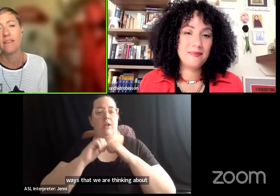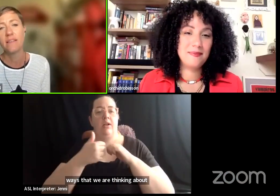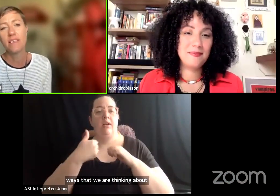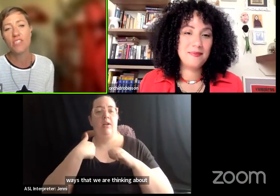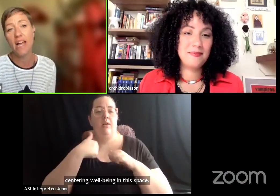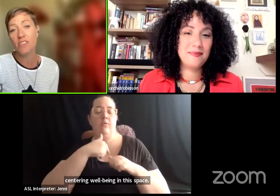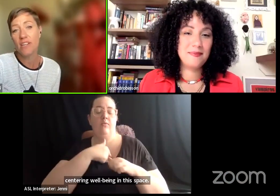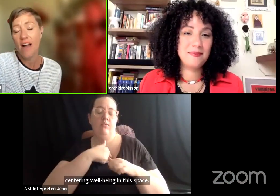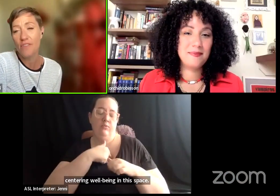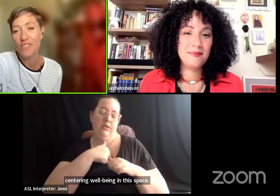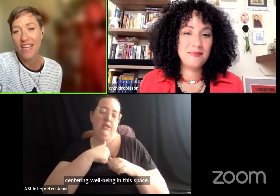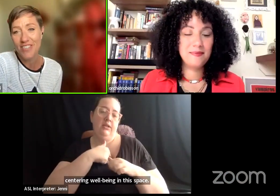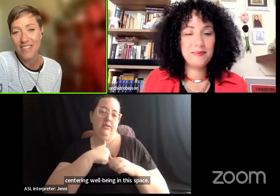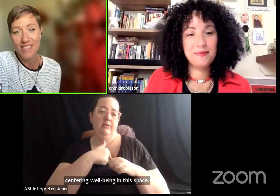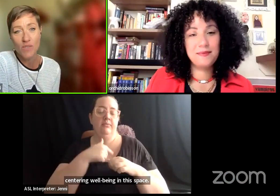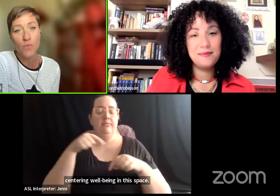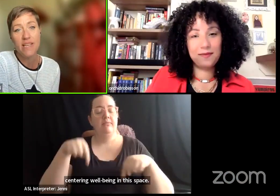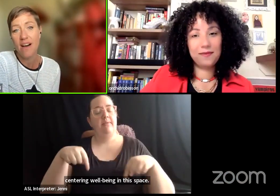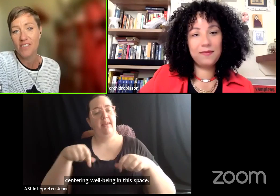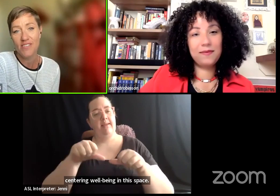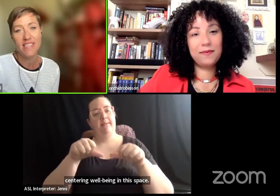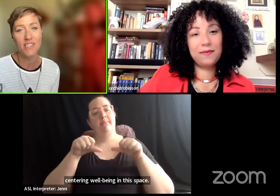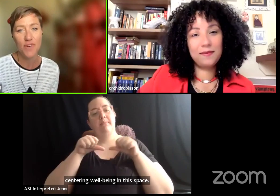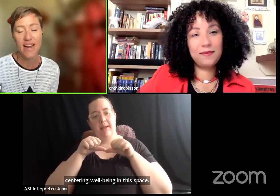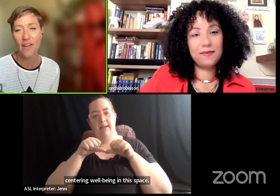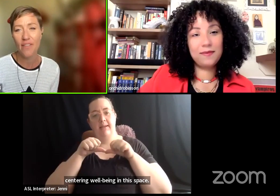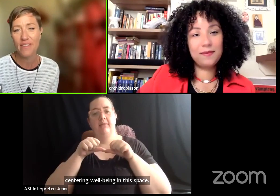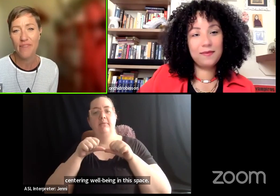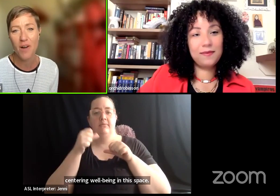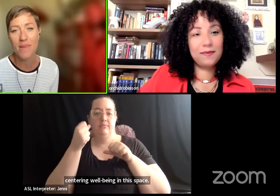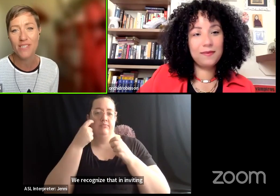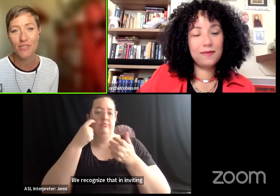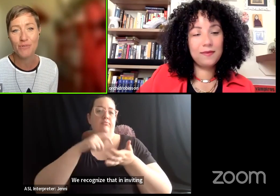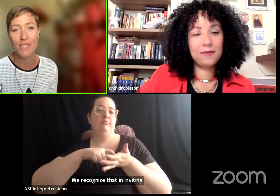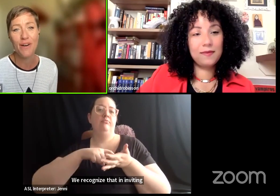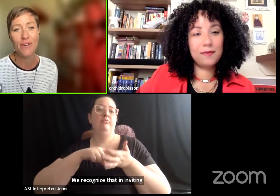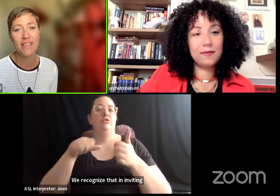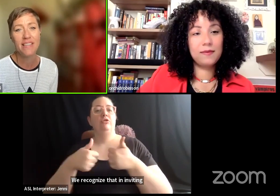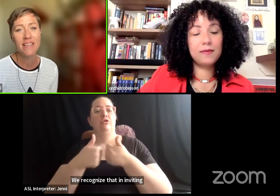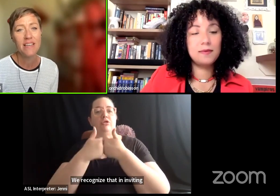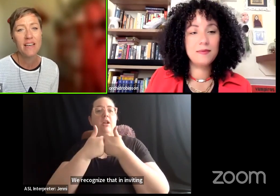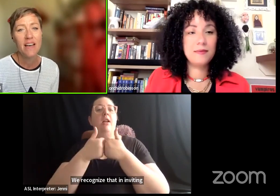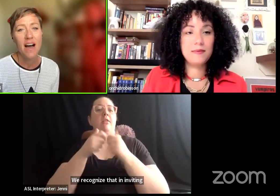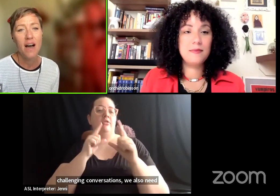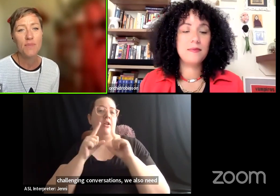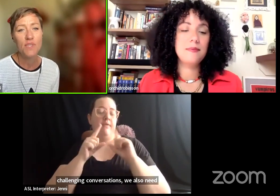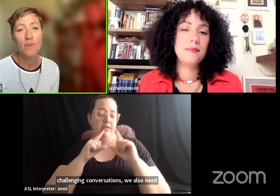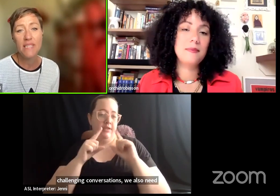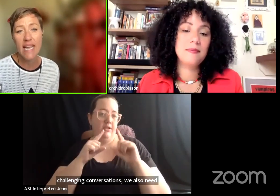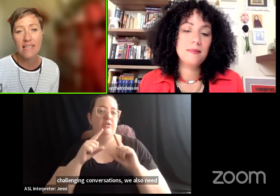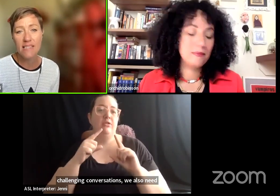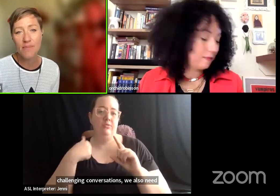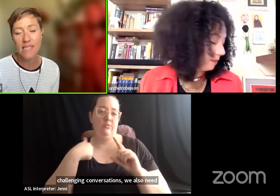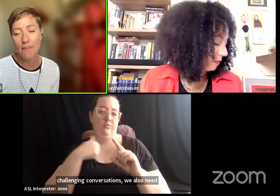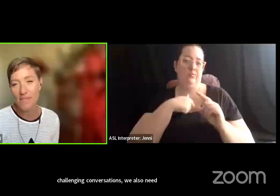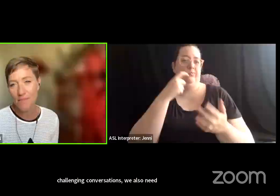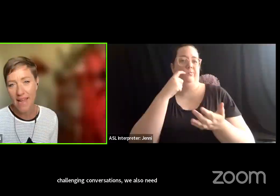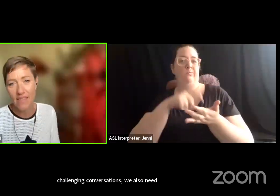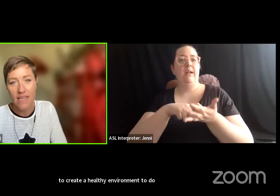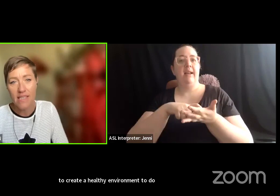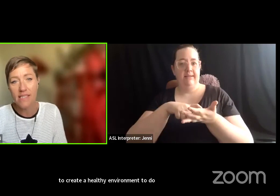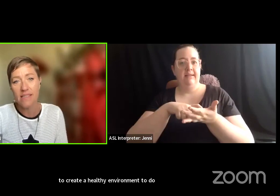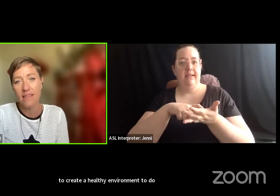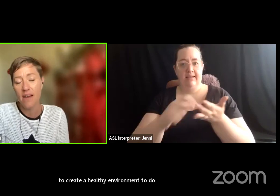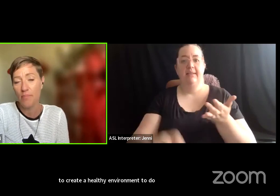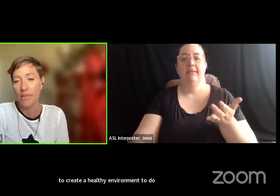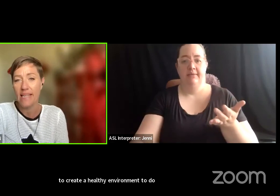challenging conversations, we also need to create a healthy environment to do so. So we've taken some steps to